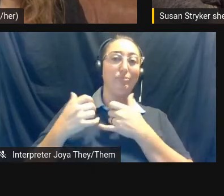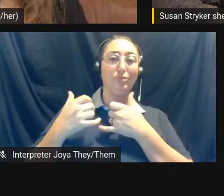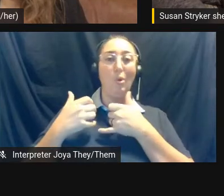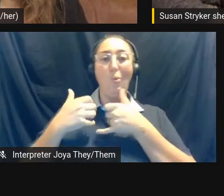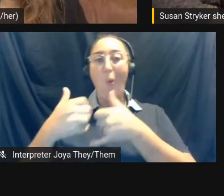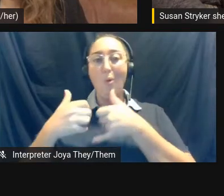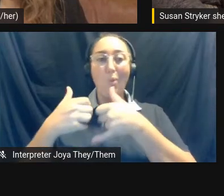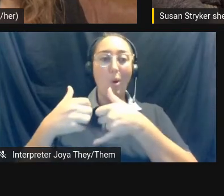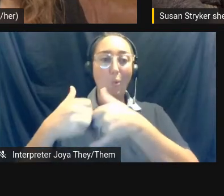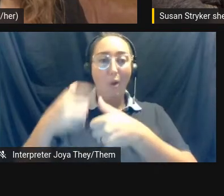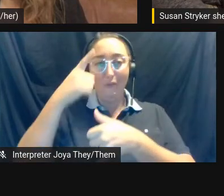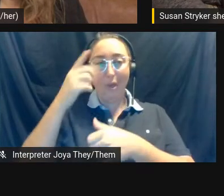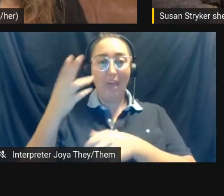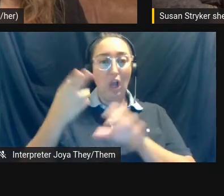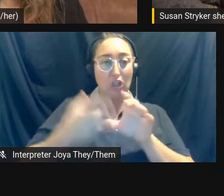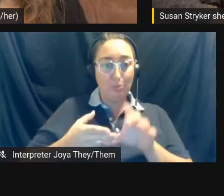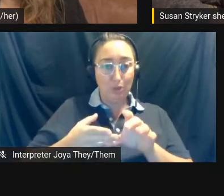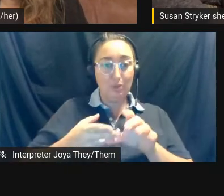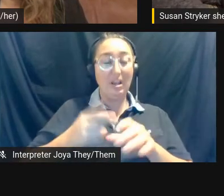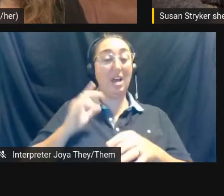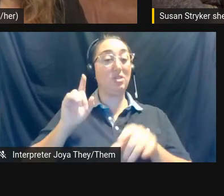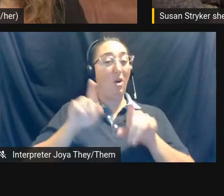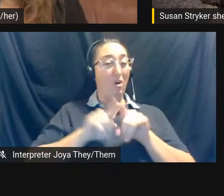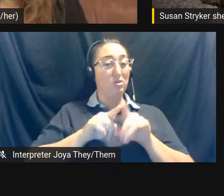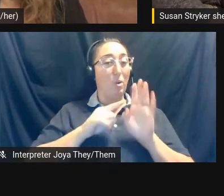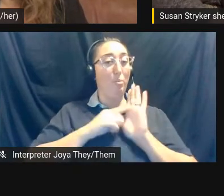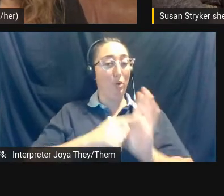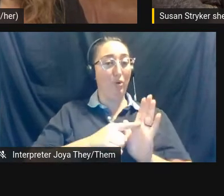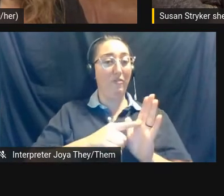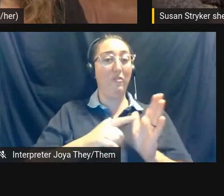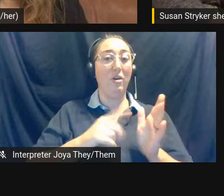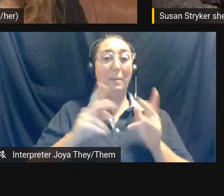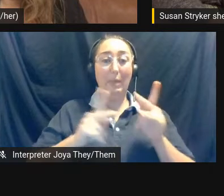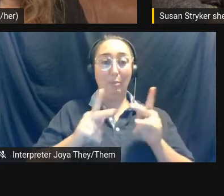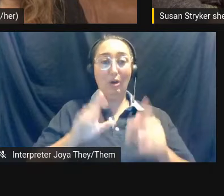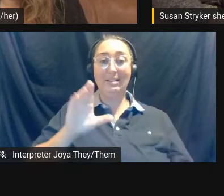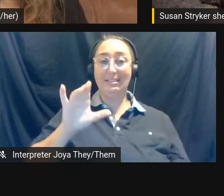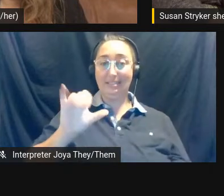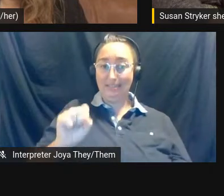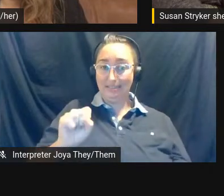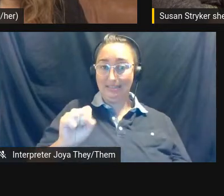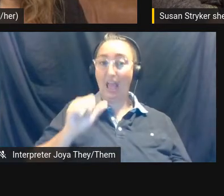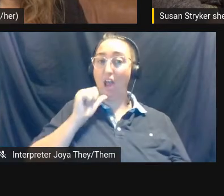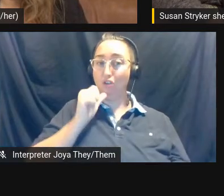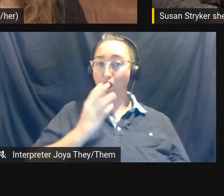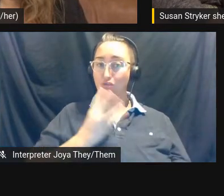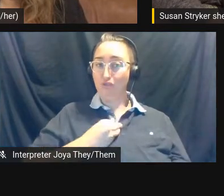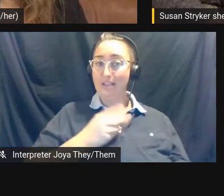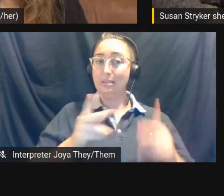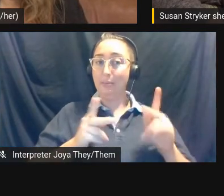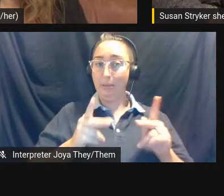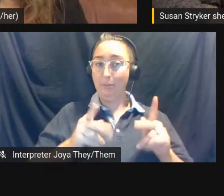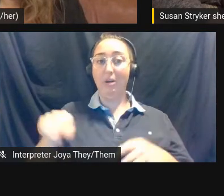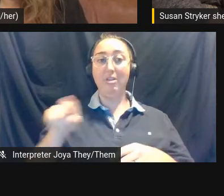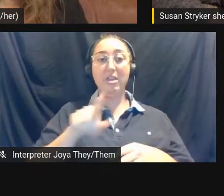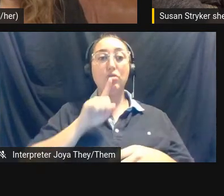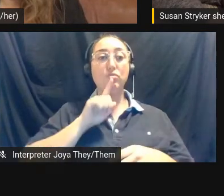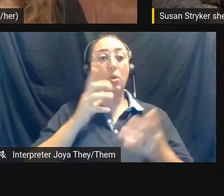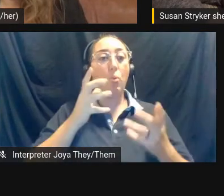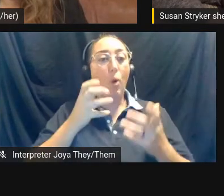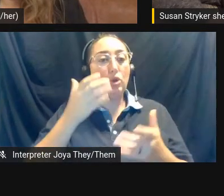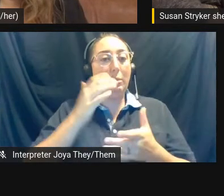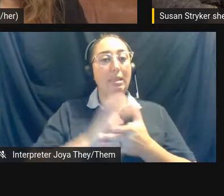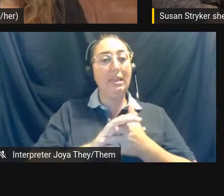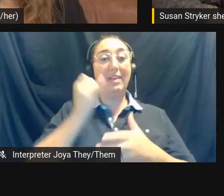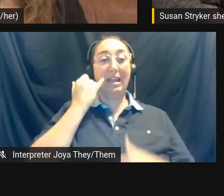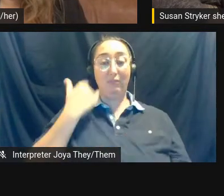is also proof that people, cis and non-trans people, um, would like to believe that if